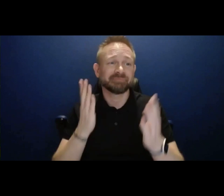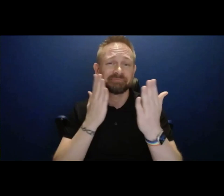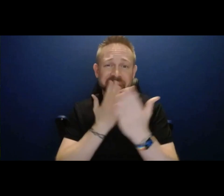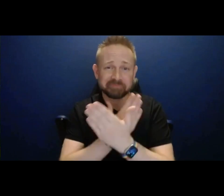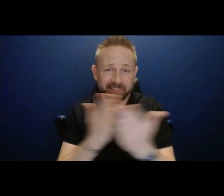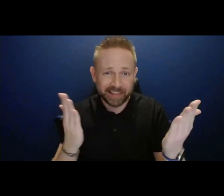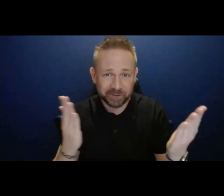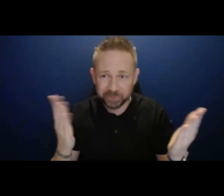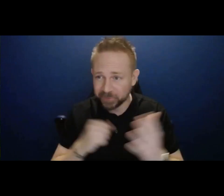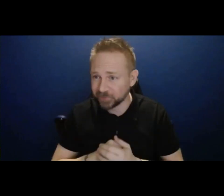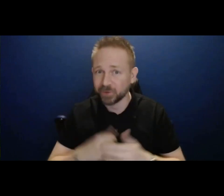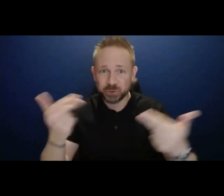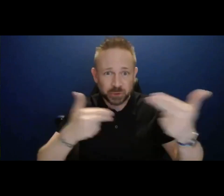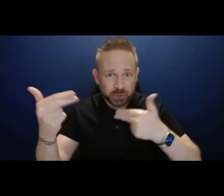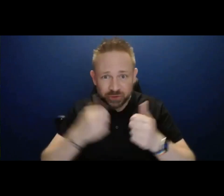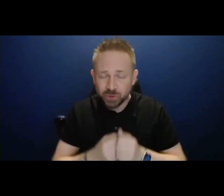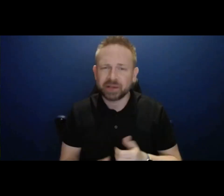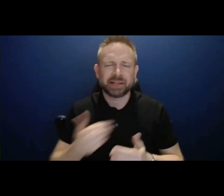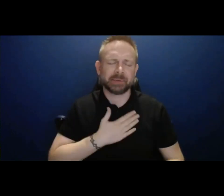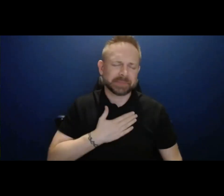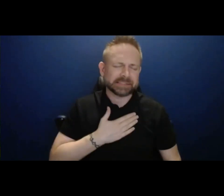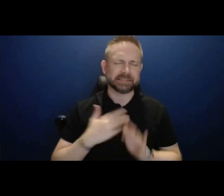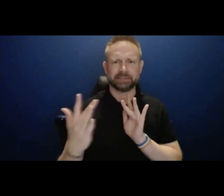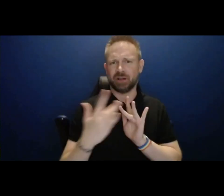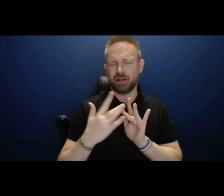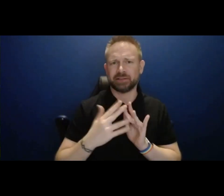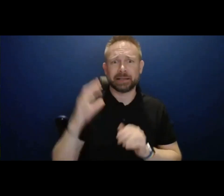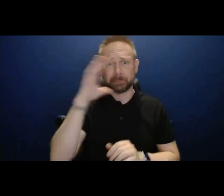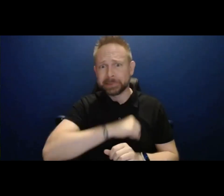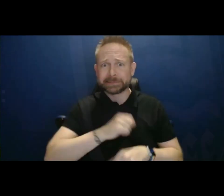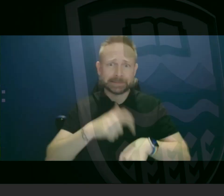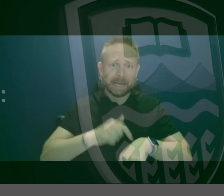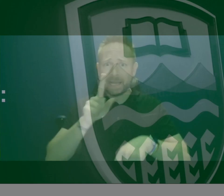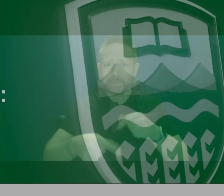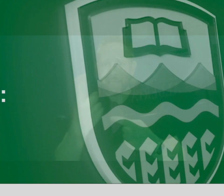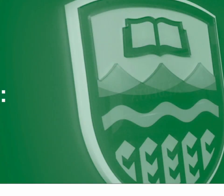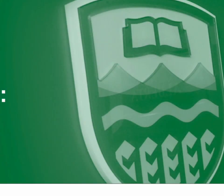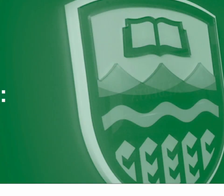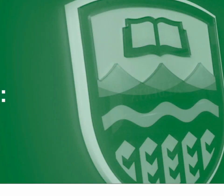don't hesitate to reach out if you have questions that weren't asked and answered today. Take care.